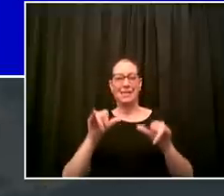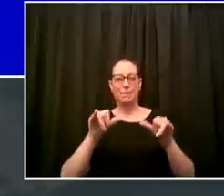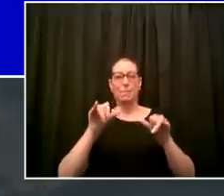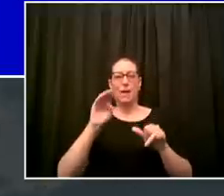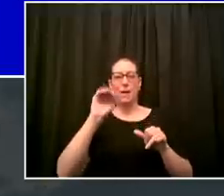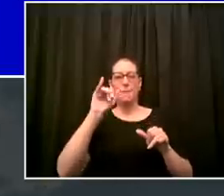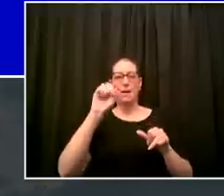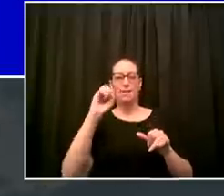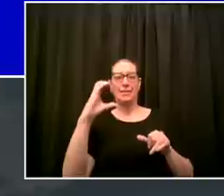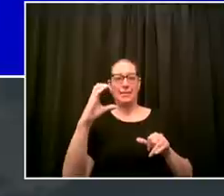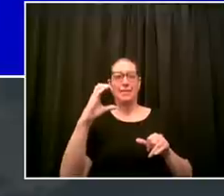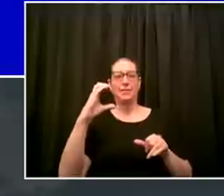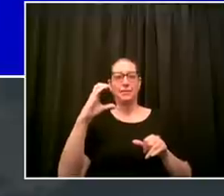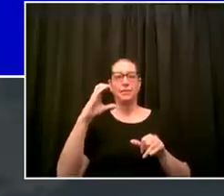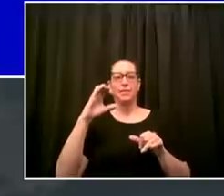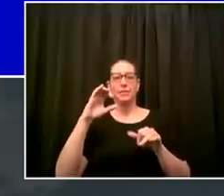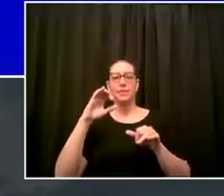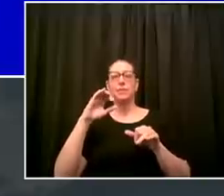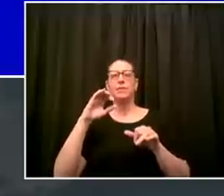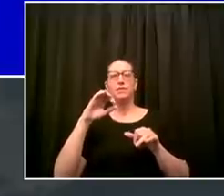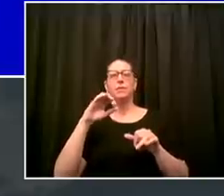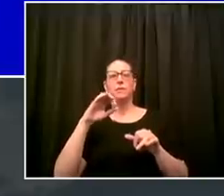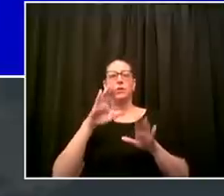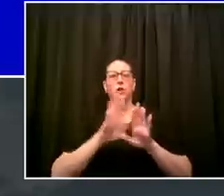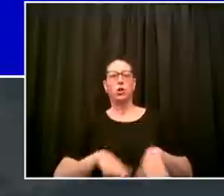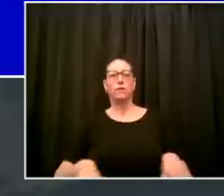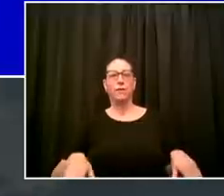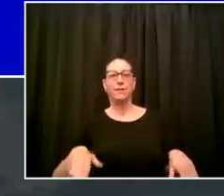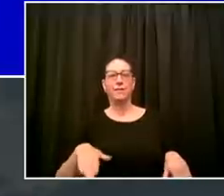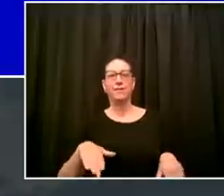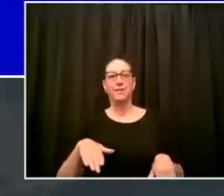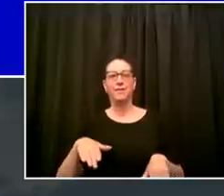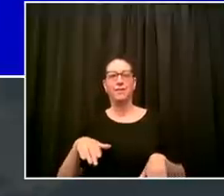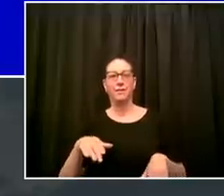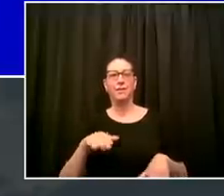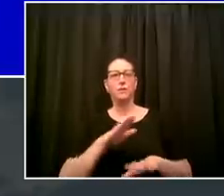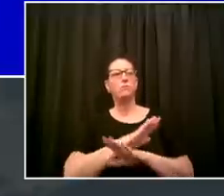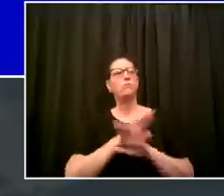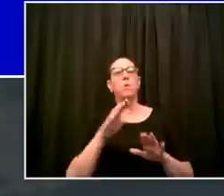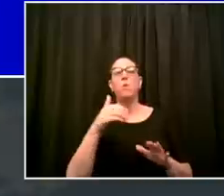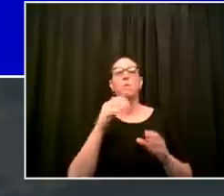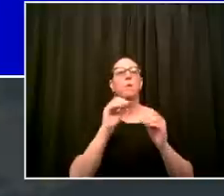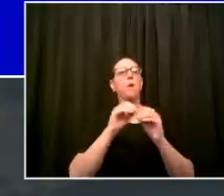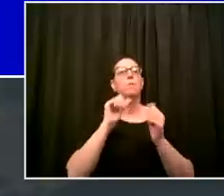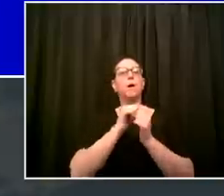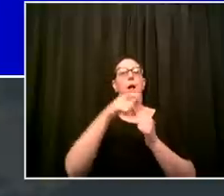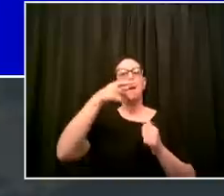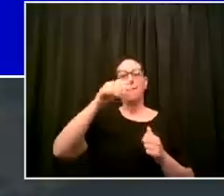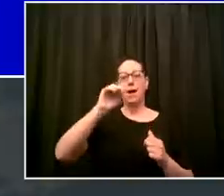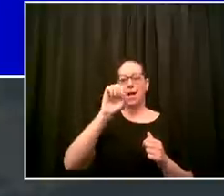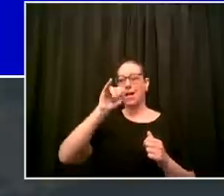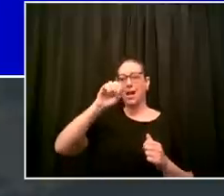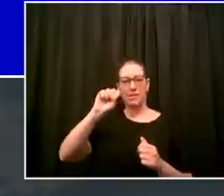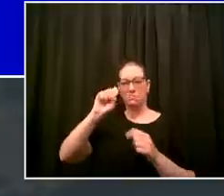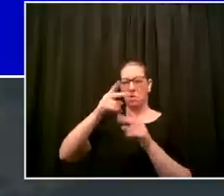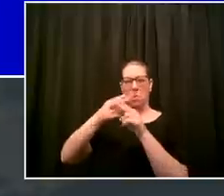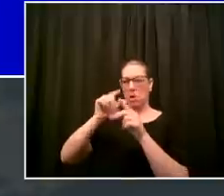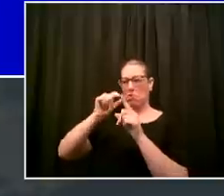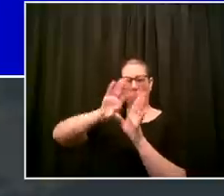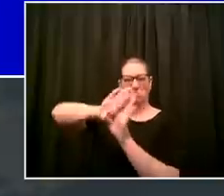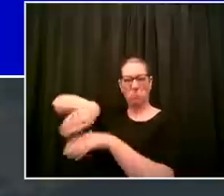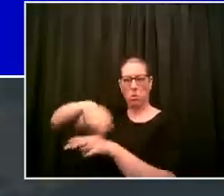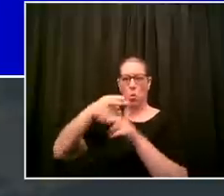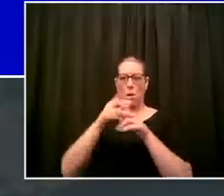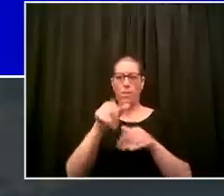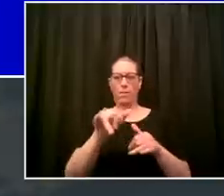it also as misc for consistency with the federal government the cdc has confirmed a link to covet 19